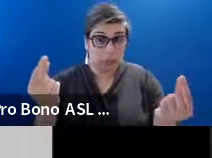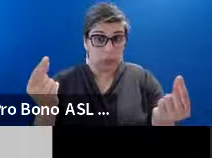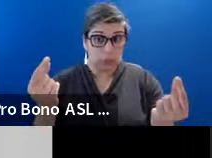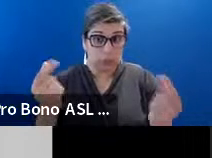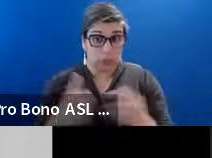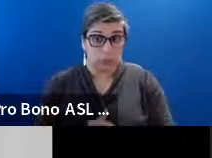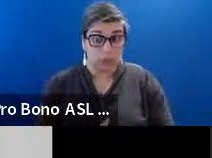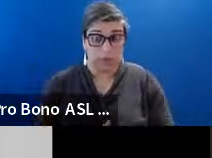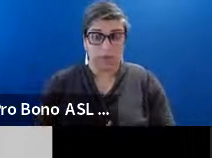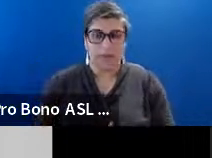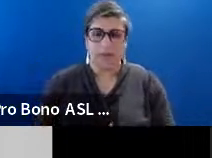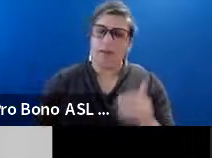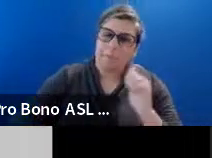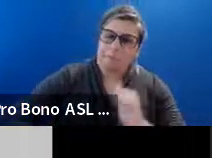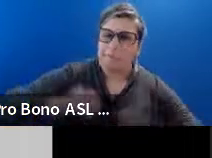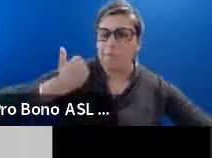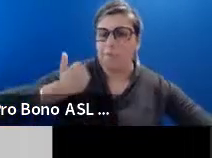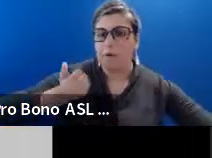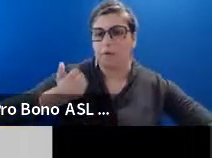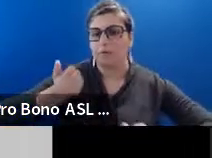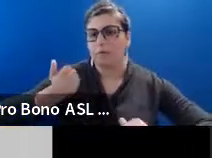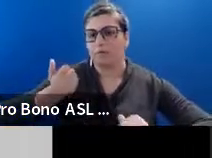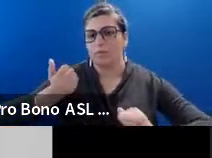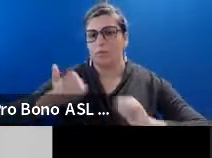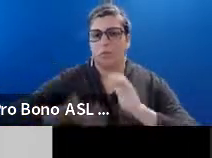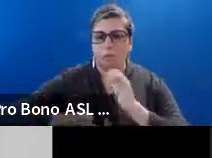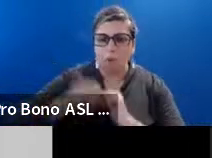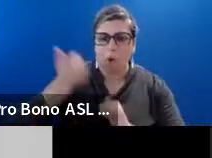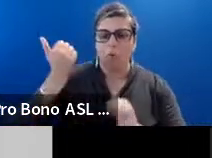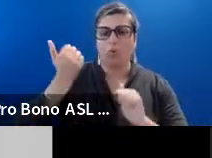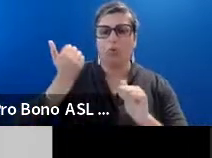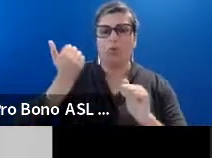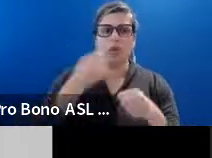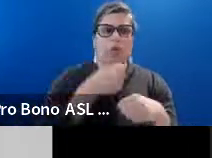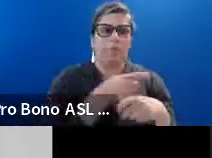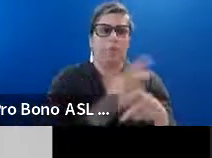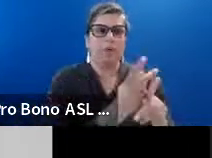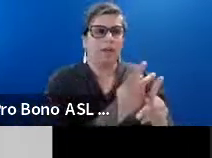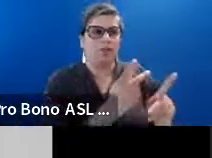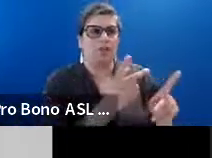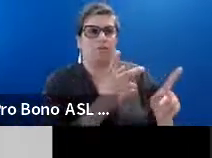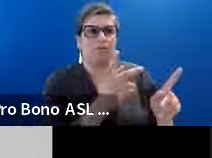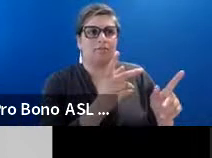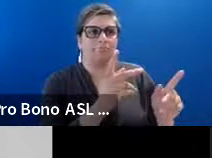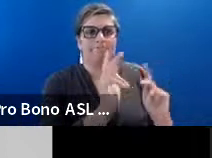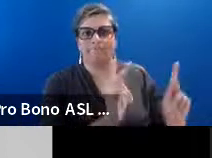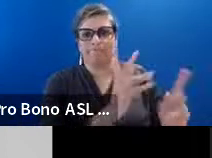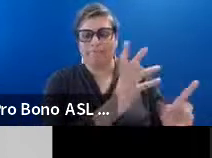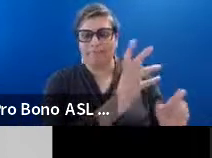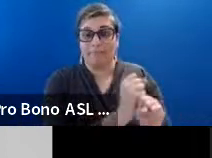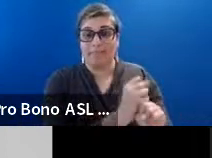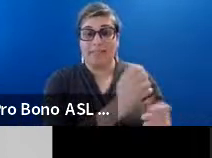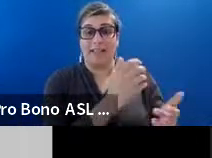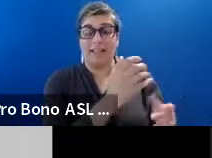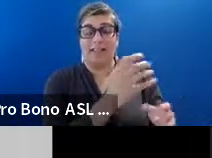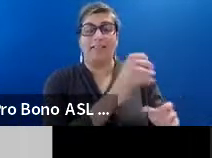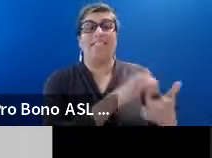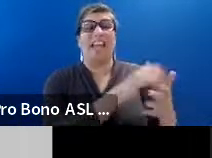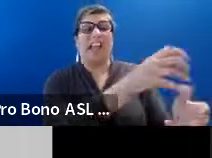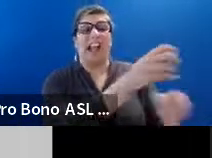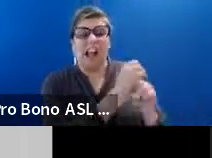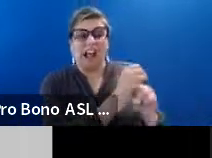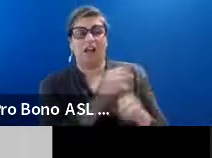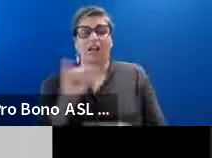The vast majority of. Uh. Productions that receive. An incentive in Illinois. Um.